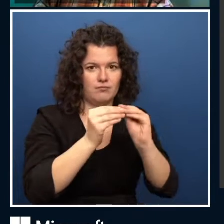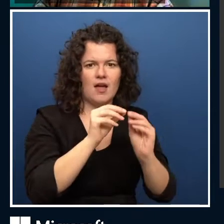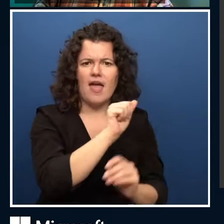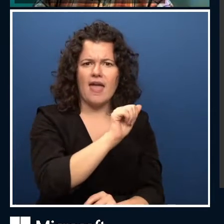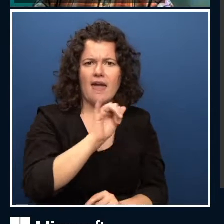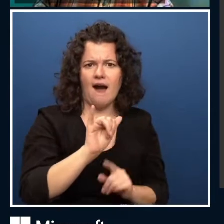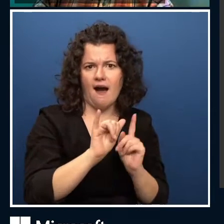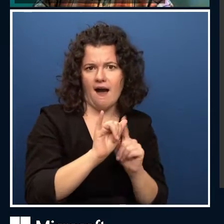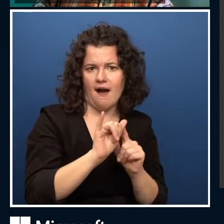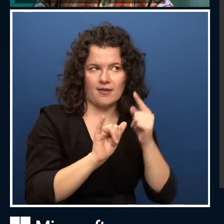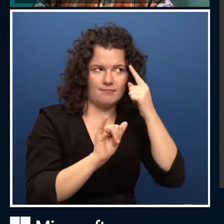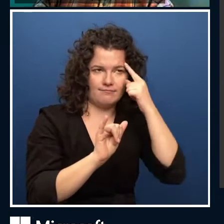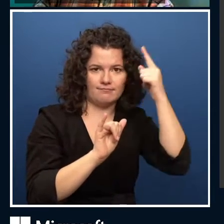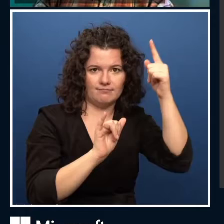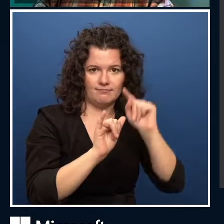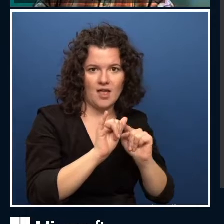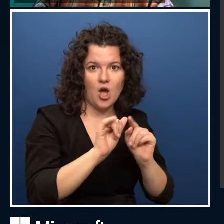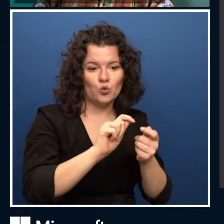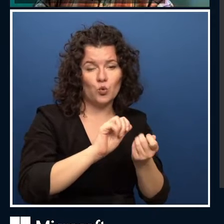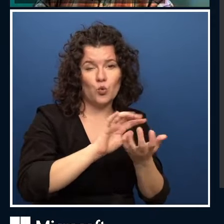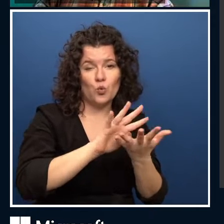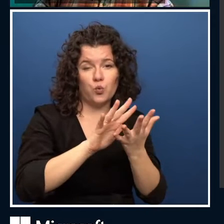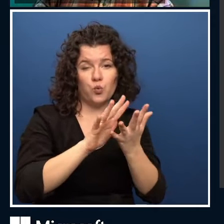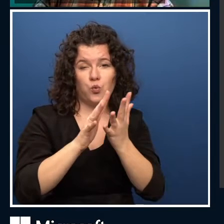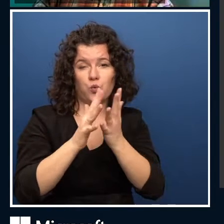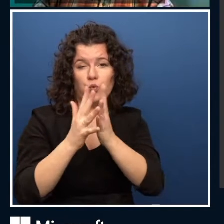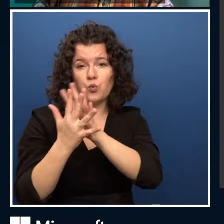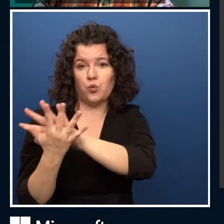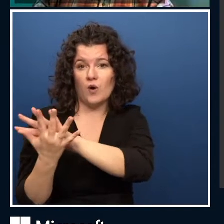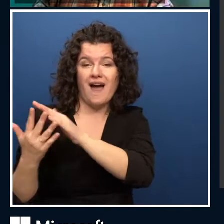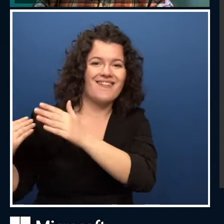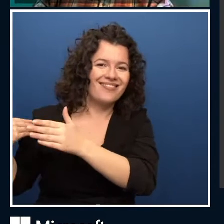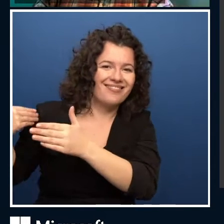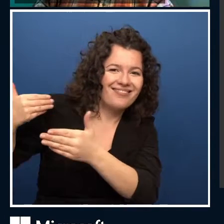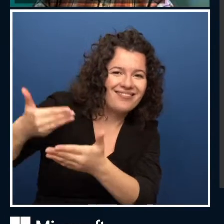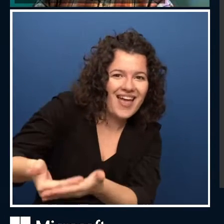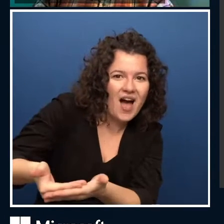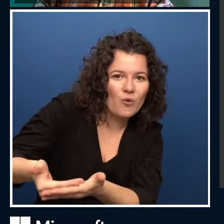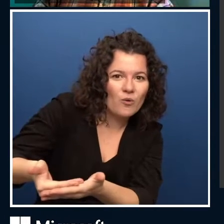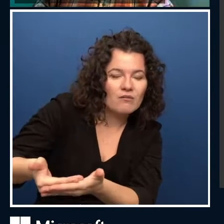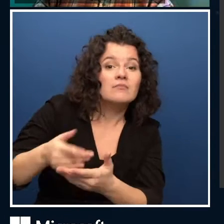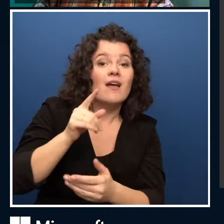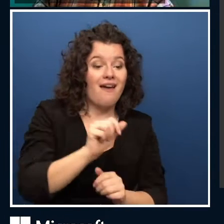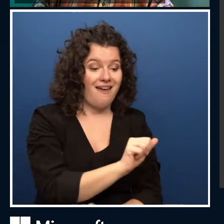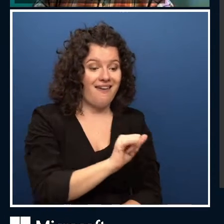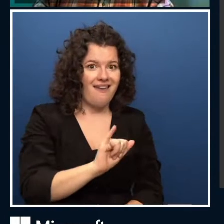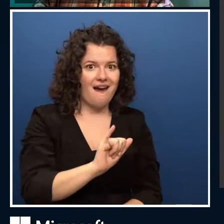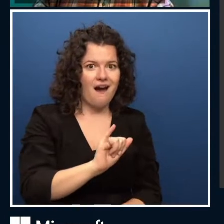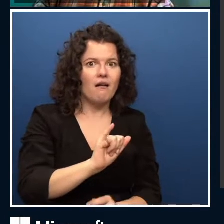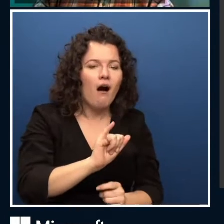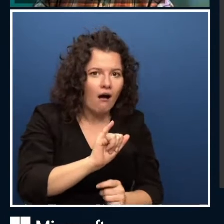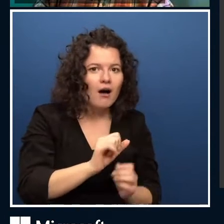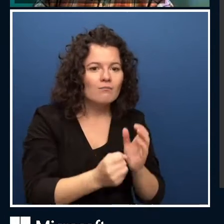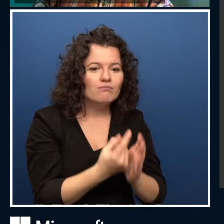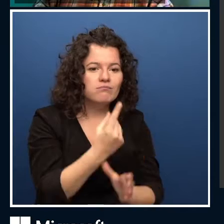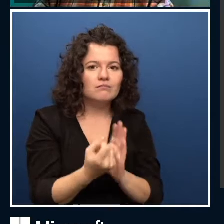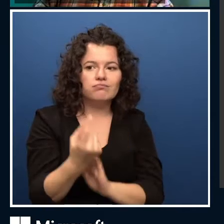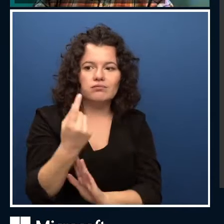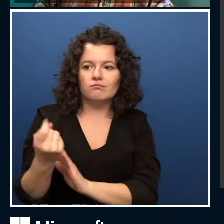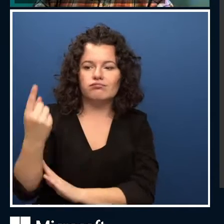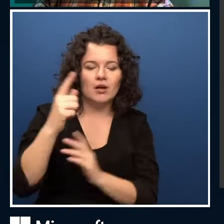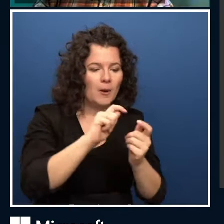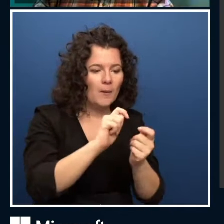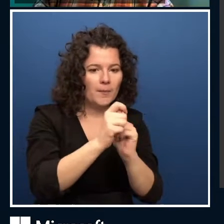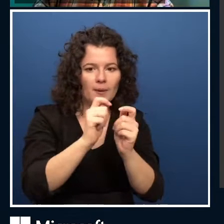expectation of AI changes across all of this history, right? So even back in 1950, right, the